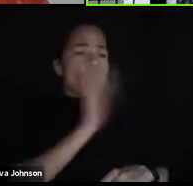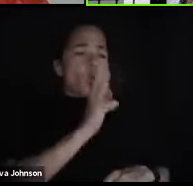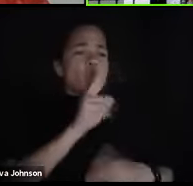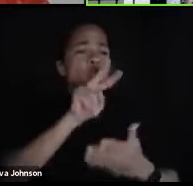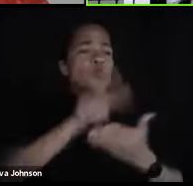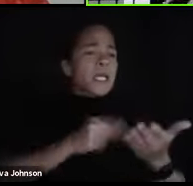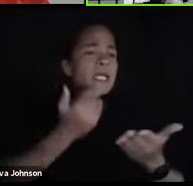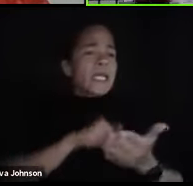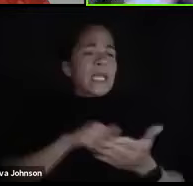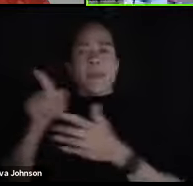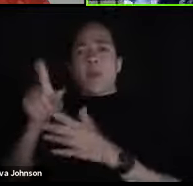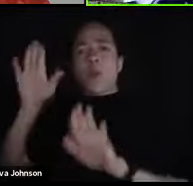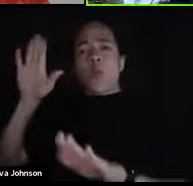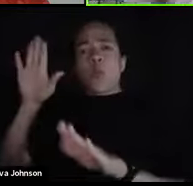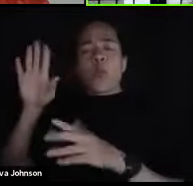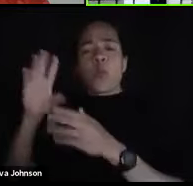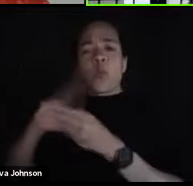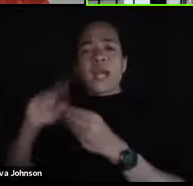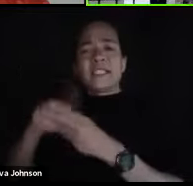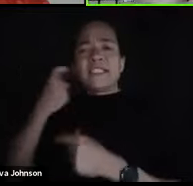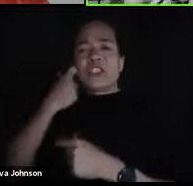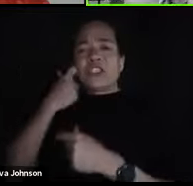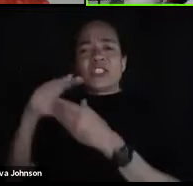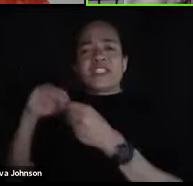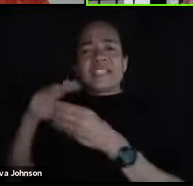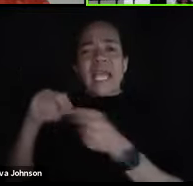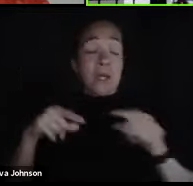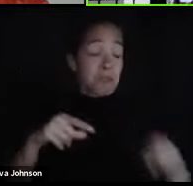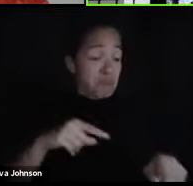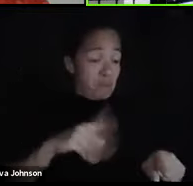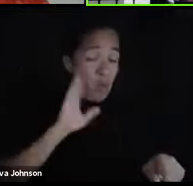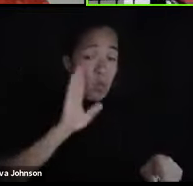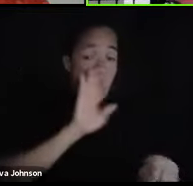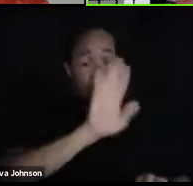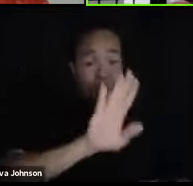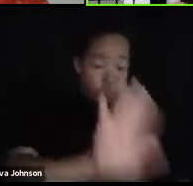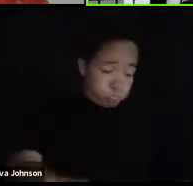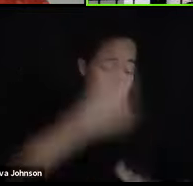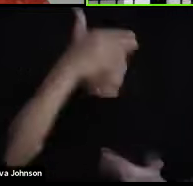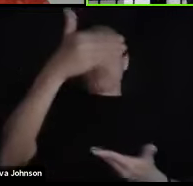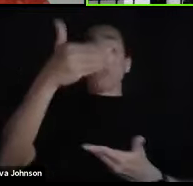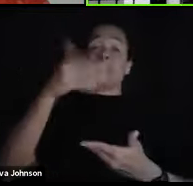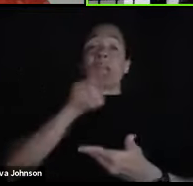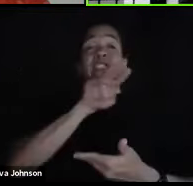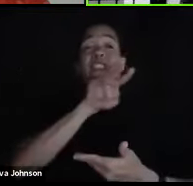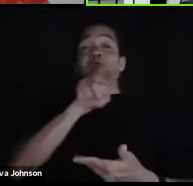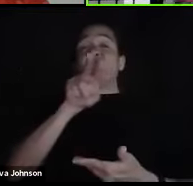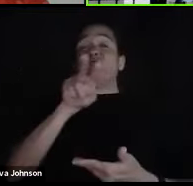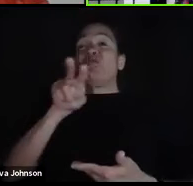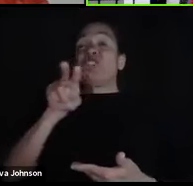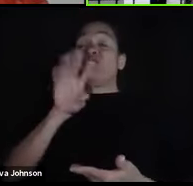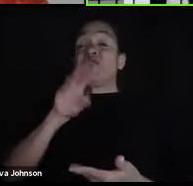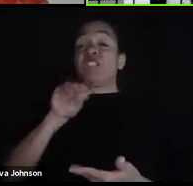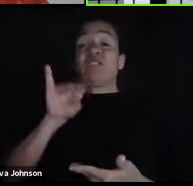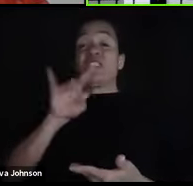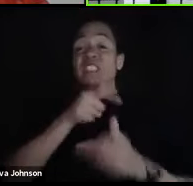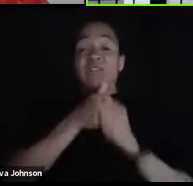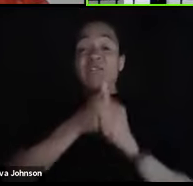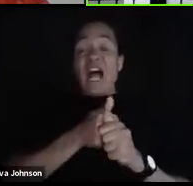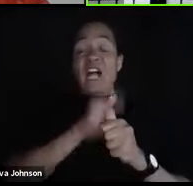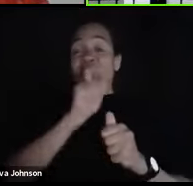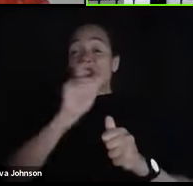blah, blah. And the stenographer will, you know, whip out the transcript and read it verbatim. Okay,